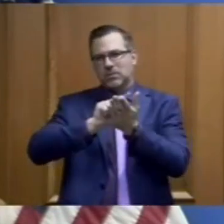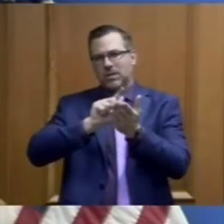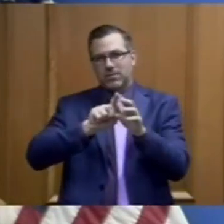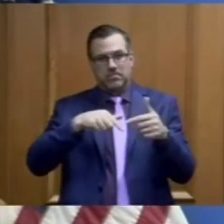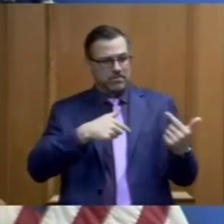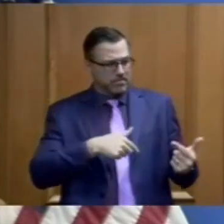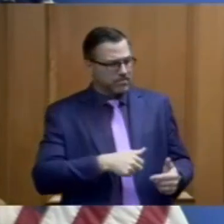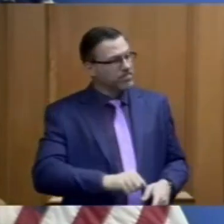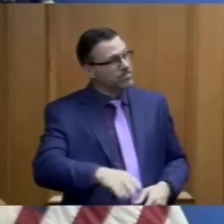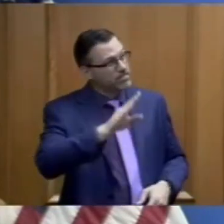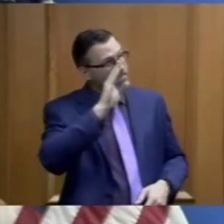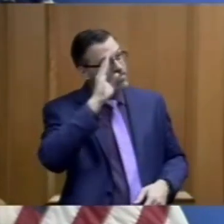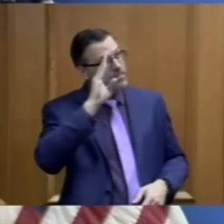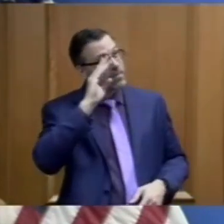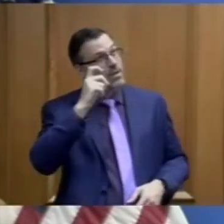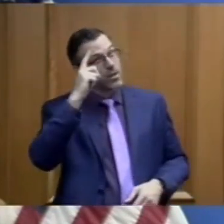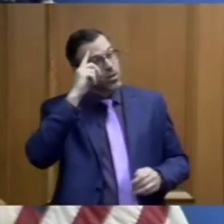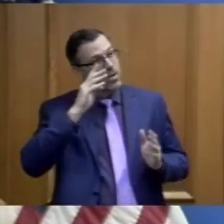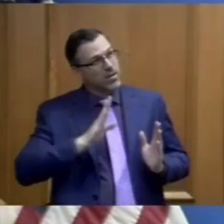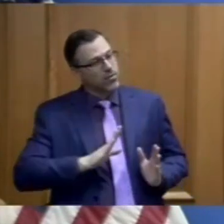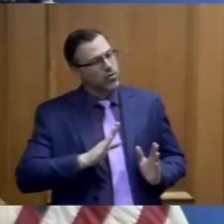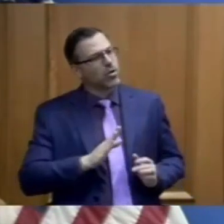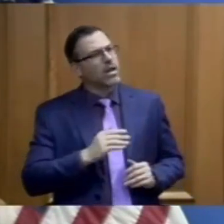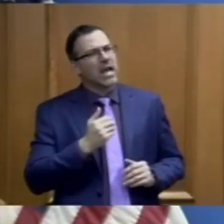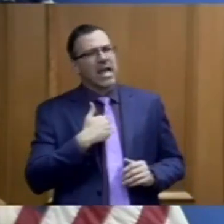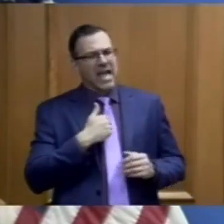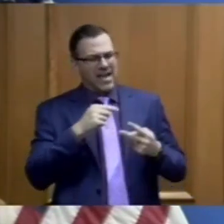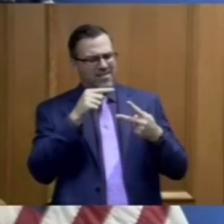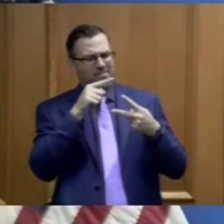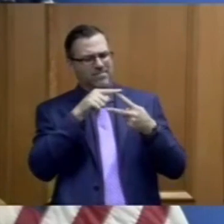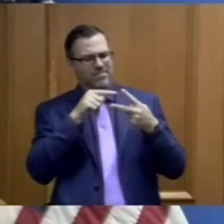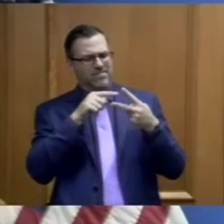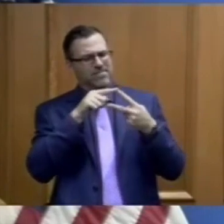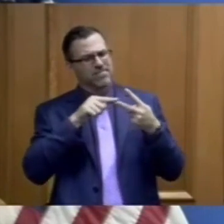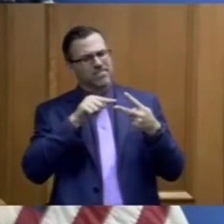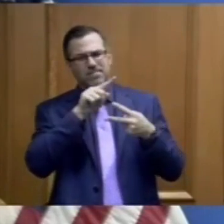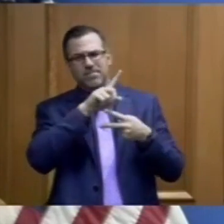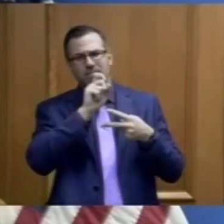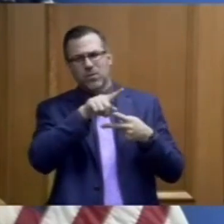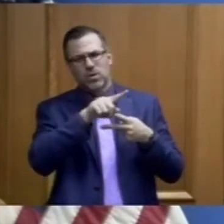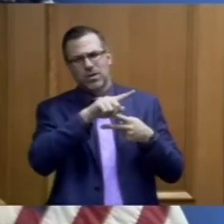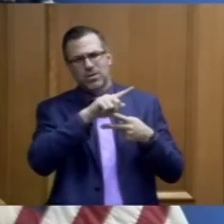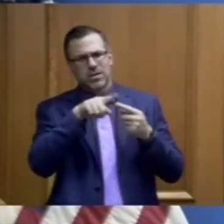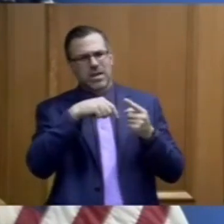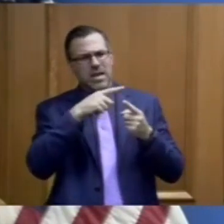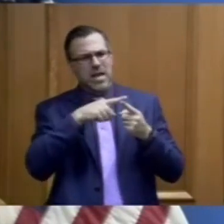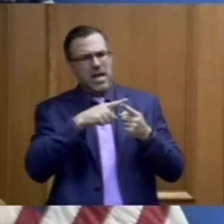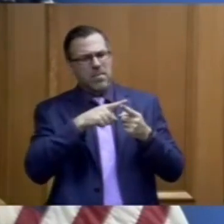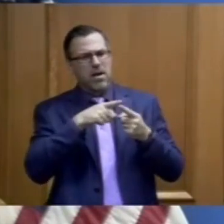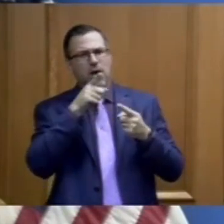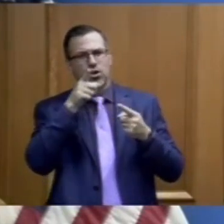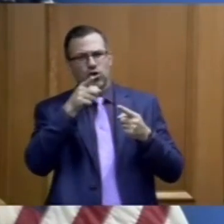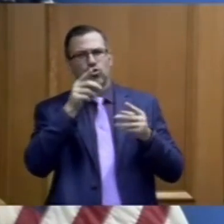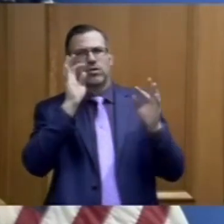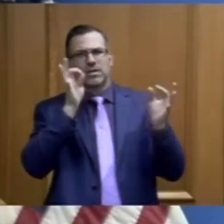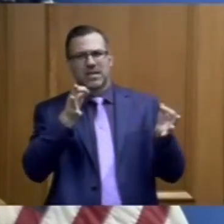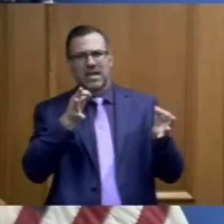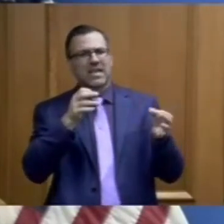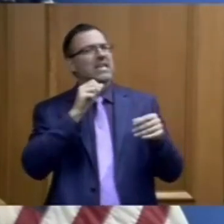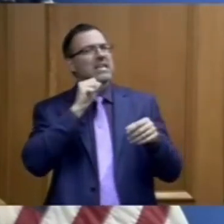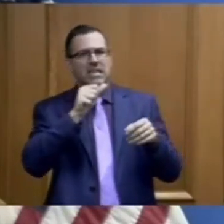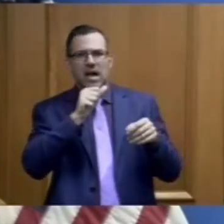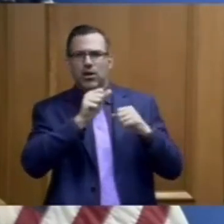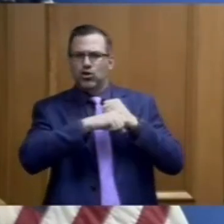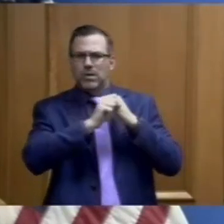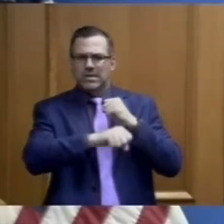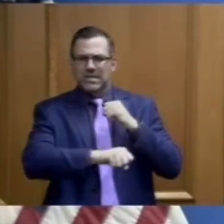Hello, Governor. I have a couple questions about this decision not to extend the stay-at-home order. I know that you